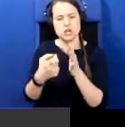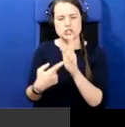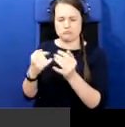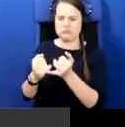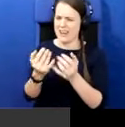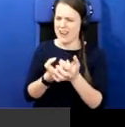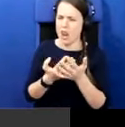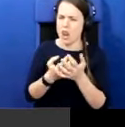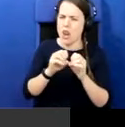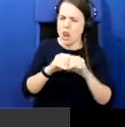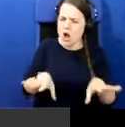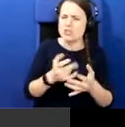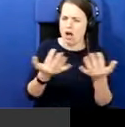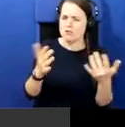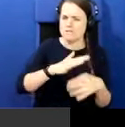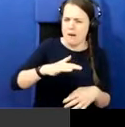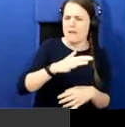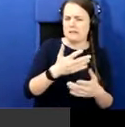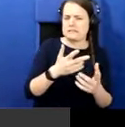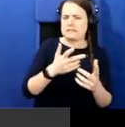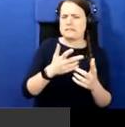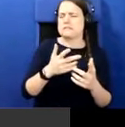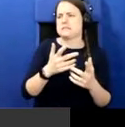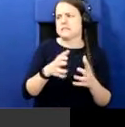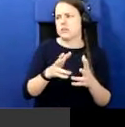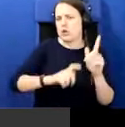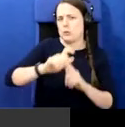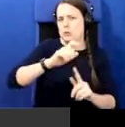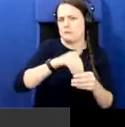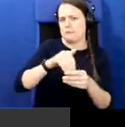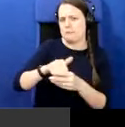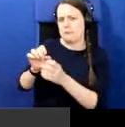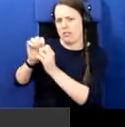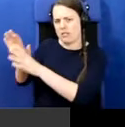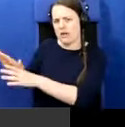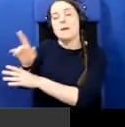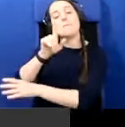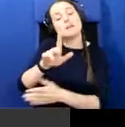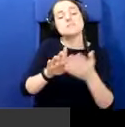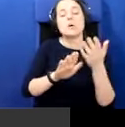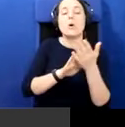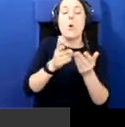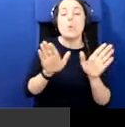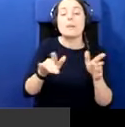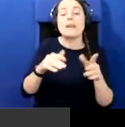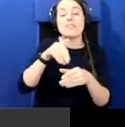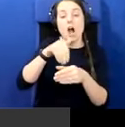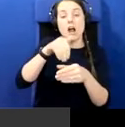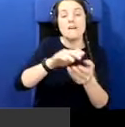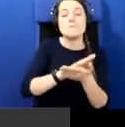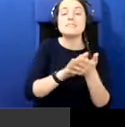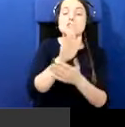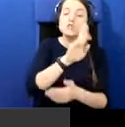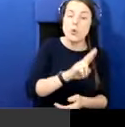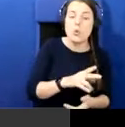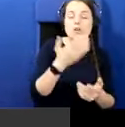uh, what you've got is both the local, it means that school groups, the local, local historical societies, local communities can